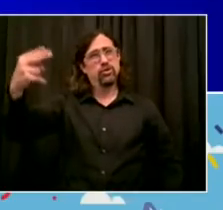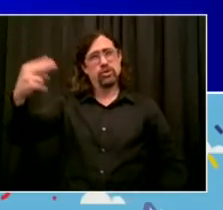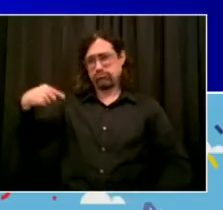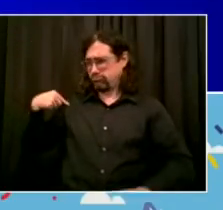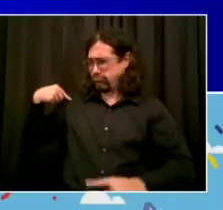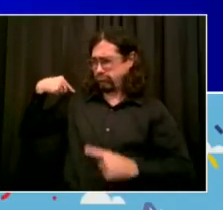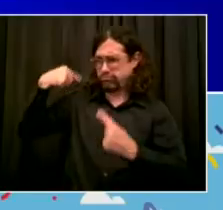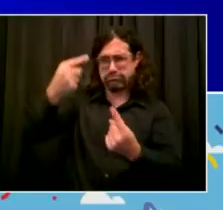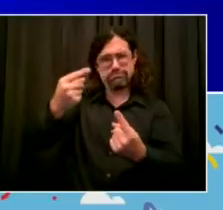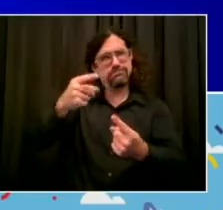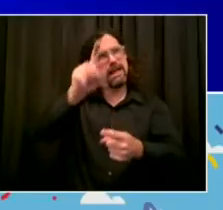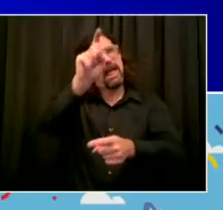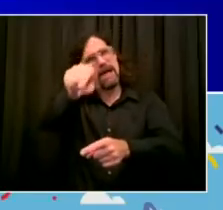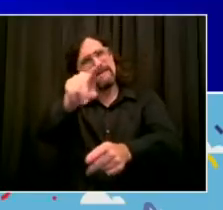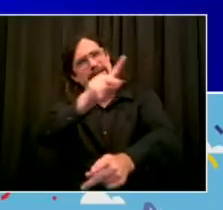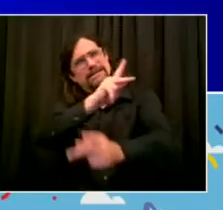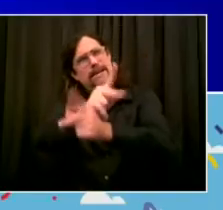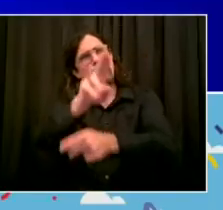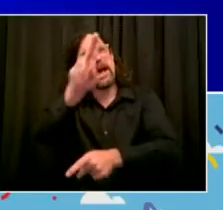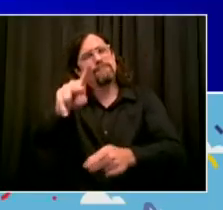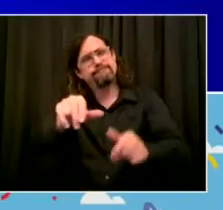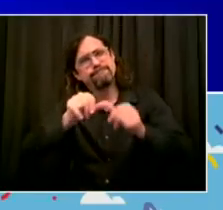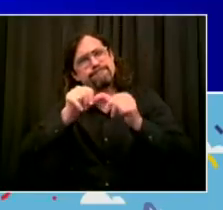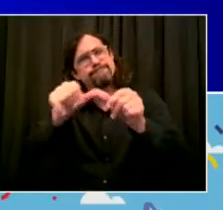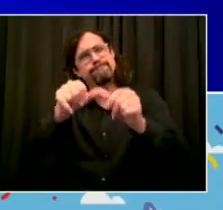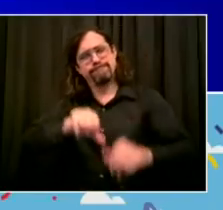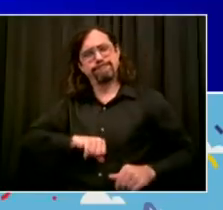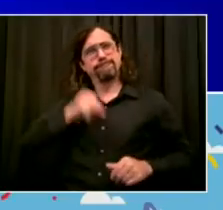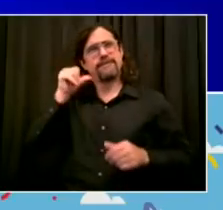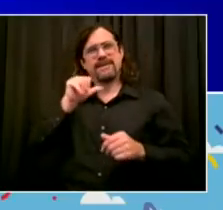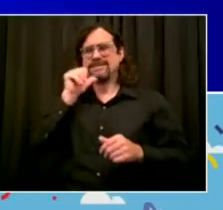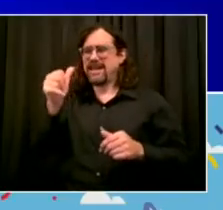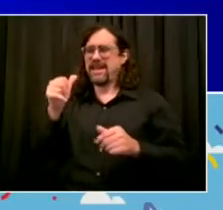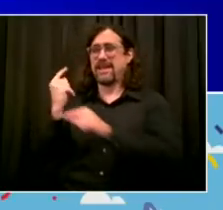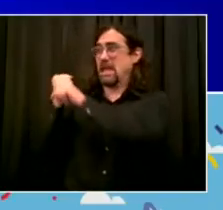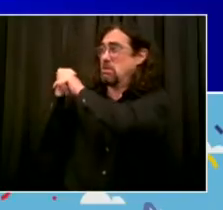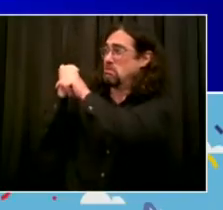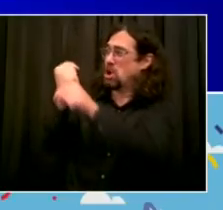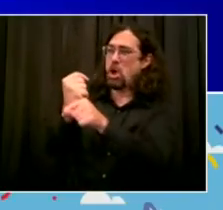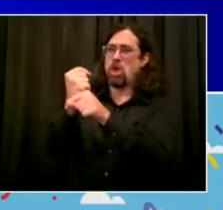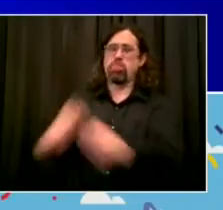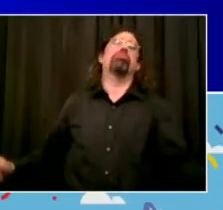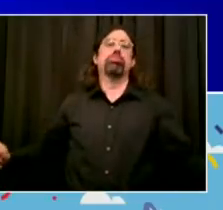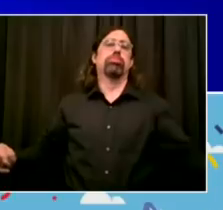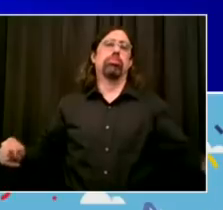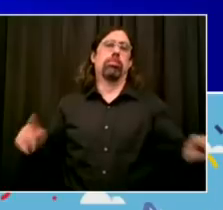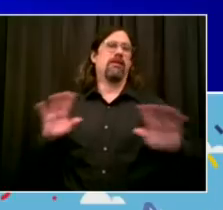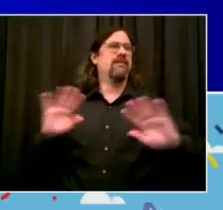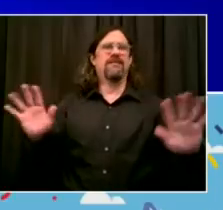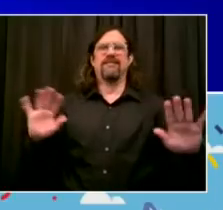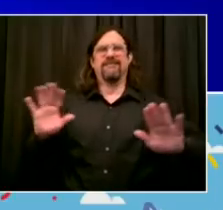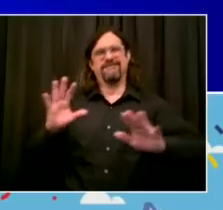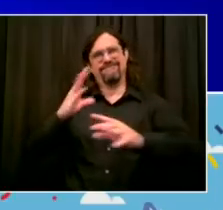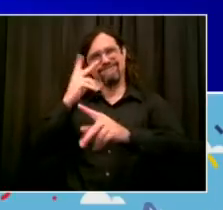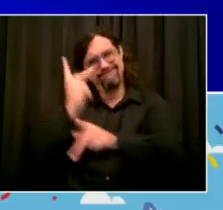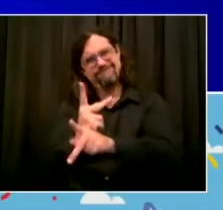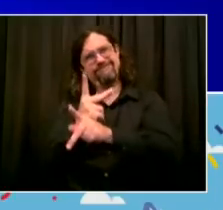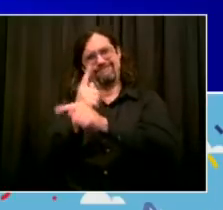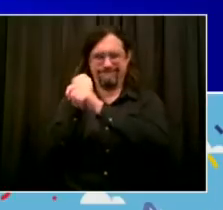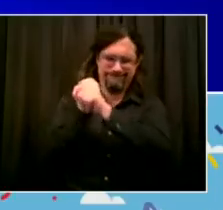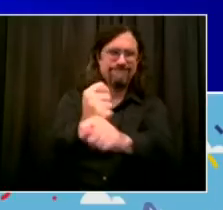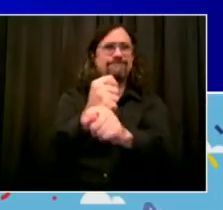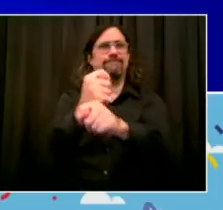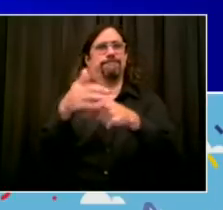And then next year again, I look forward to things coming back in all their greatness so we can enjoy them together in person again.